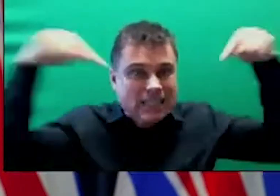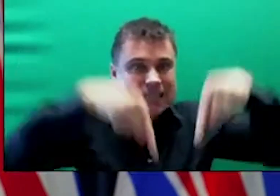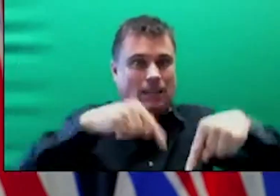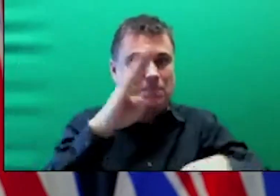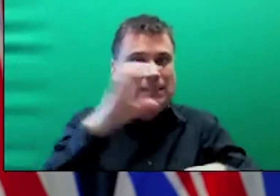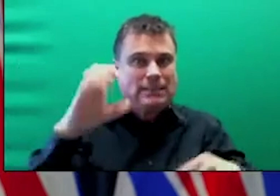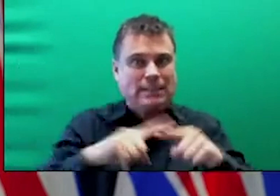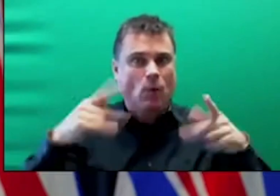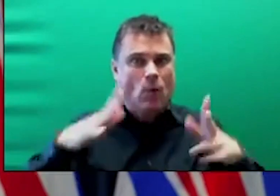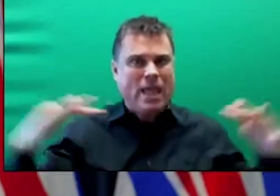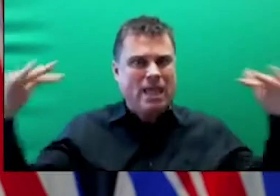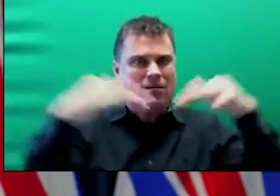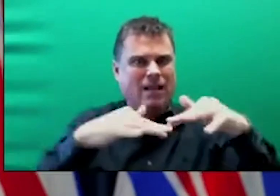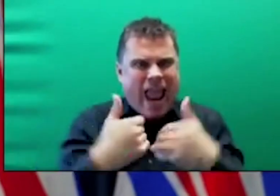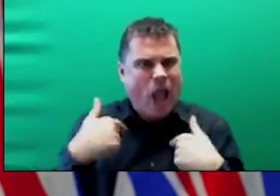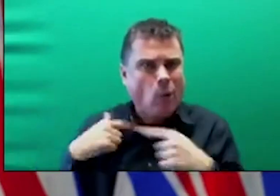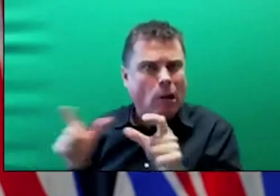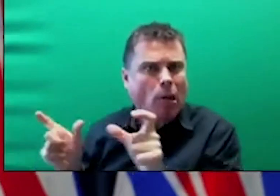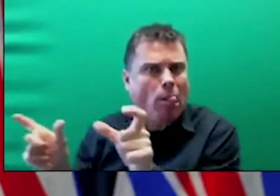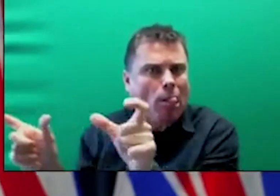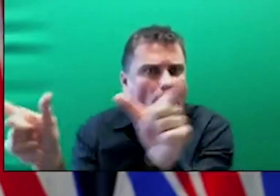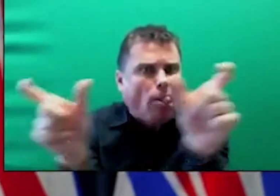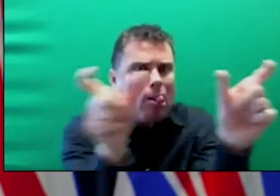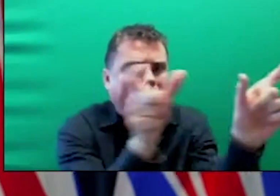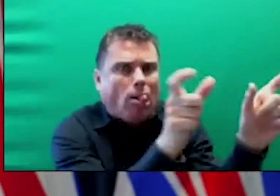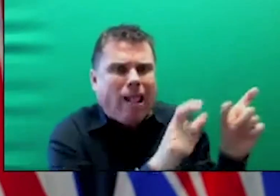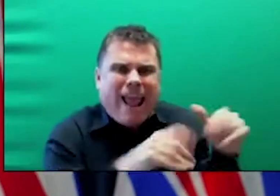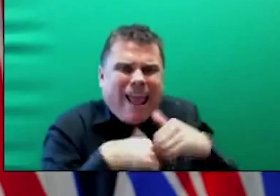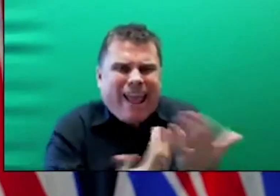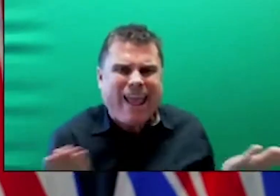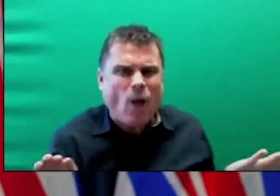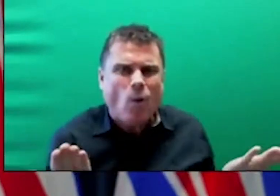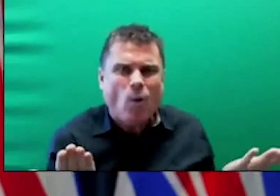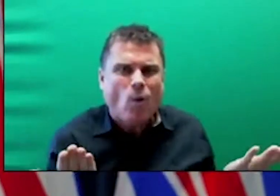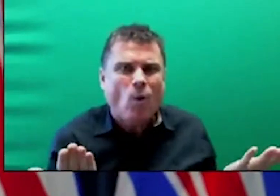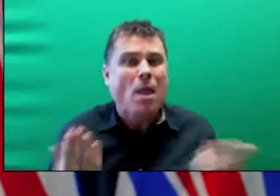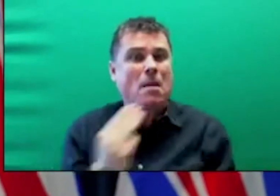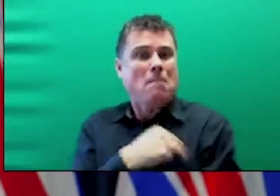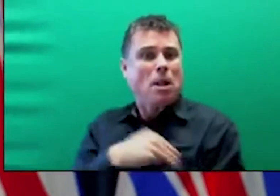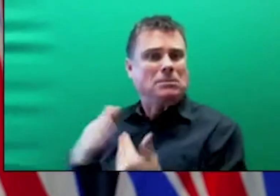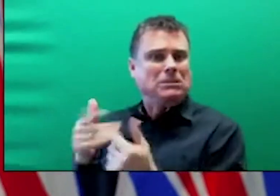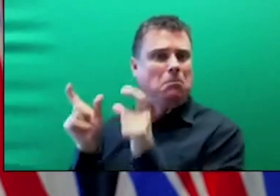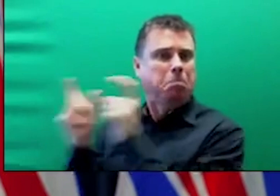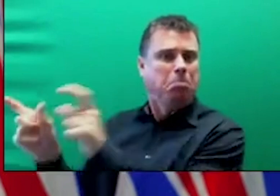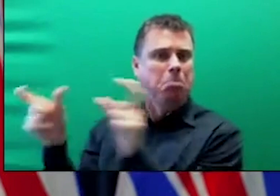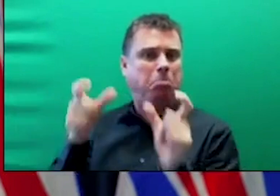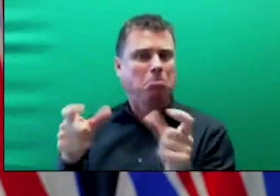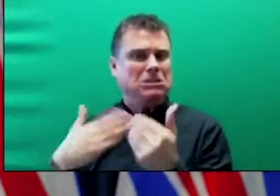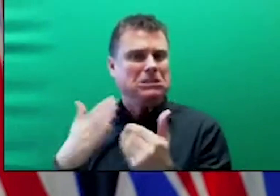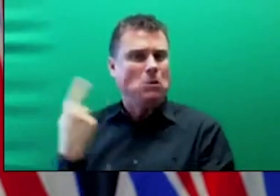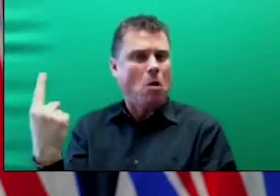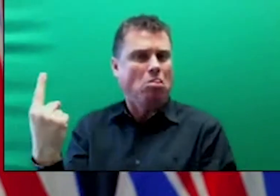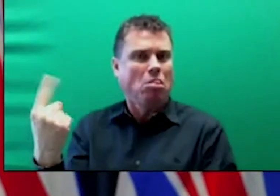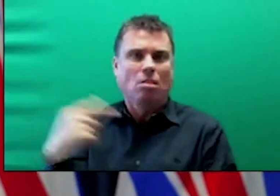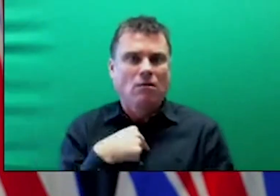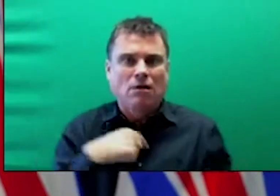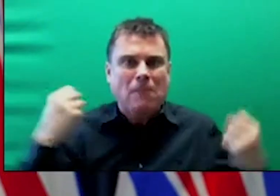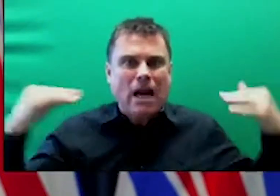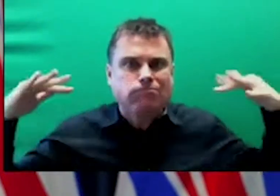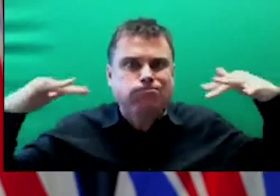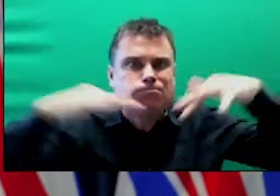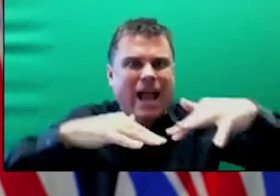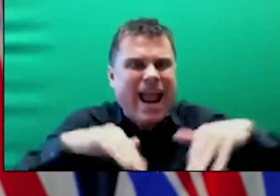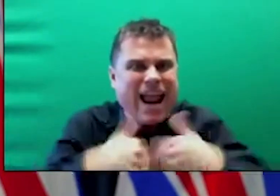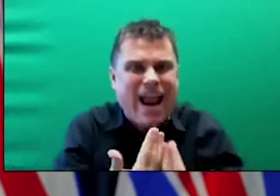it's now about three inches thick correspondence through snail mail and through email. From organizations